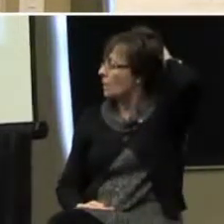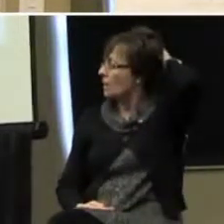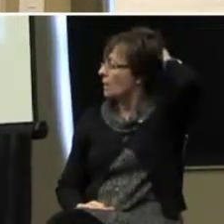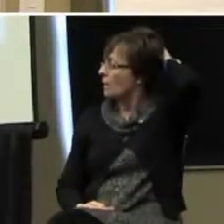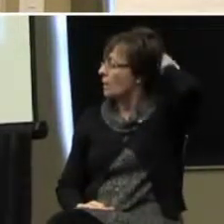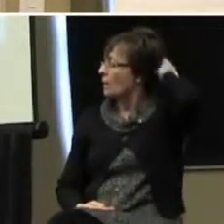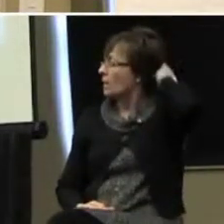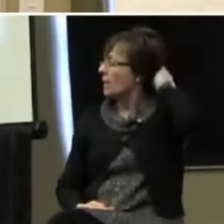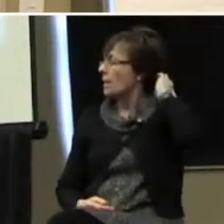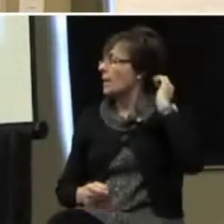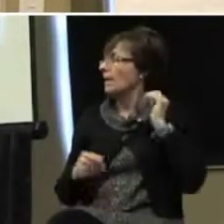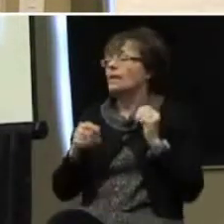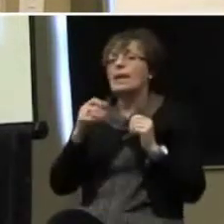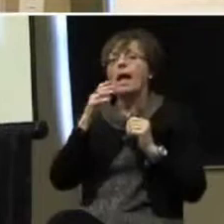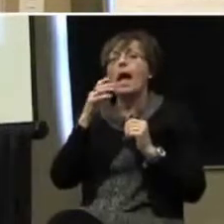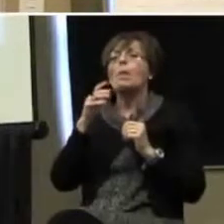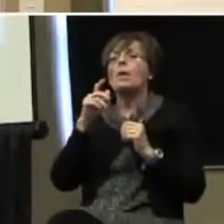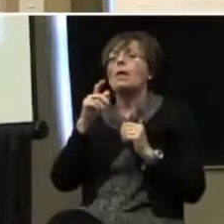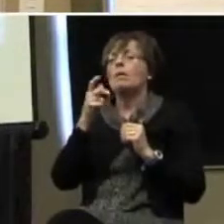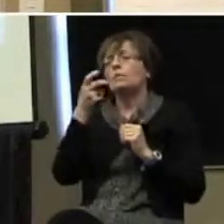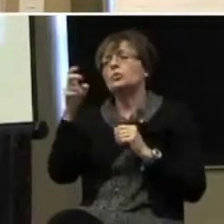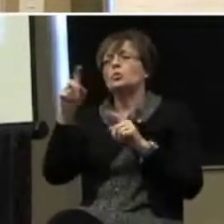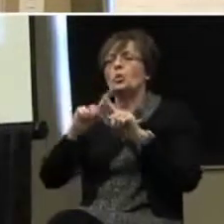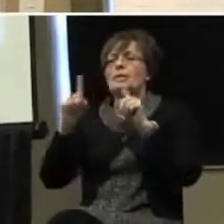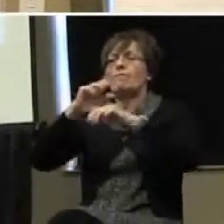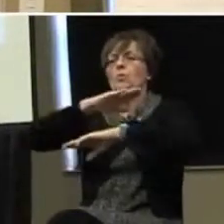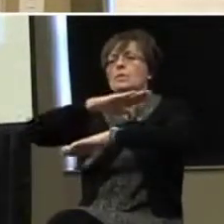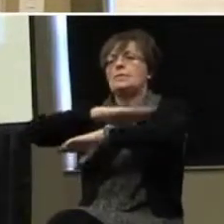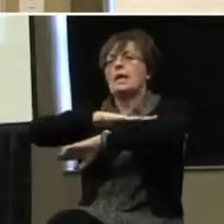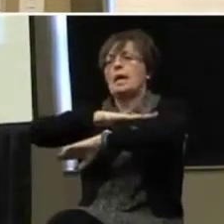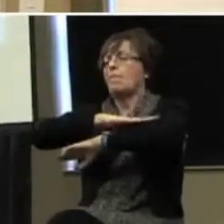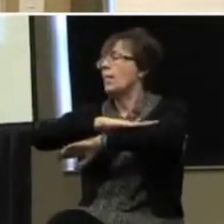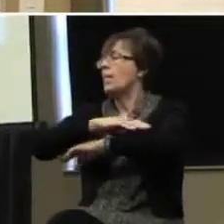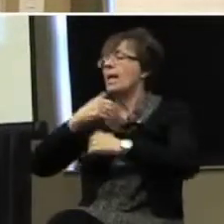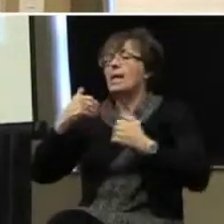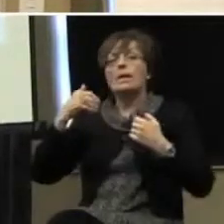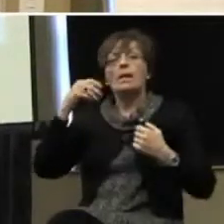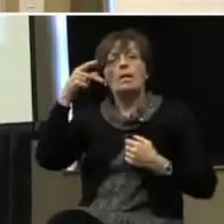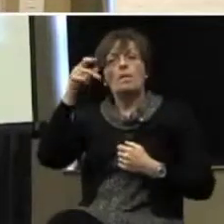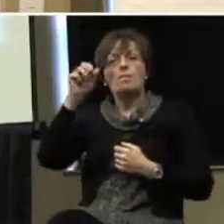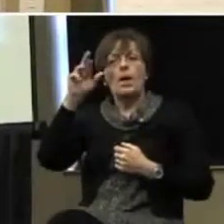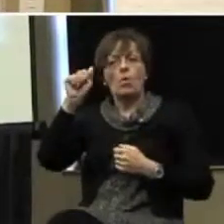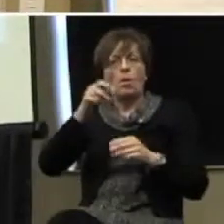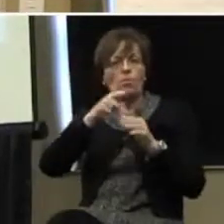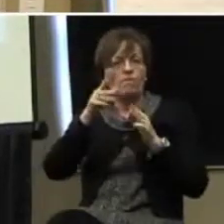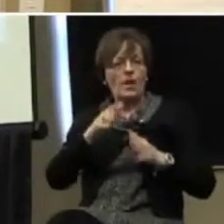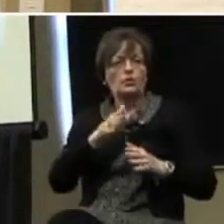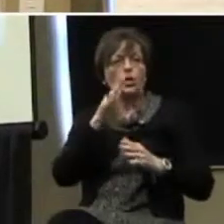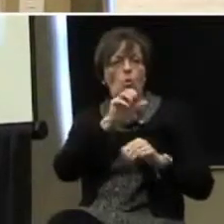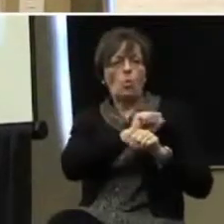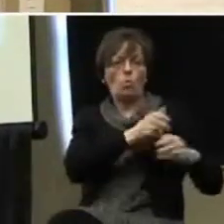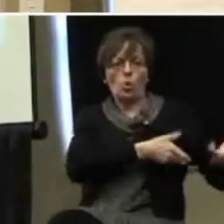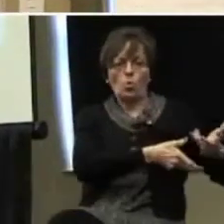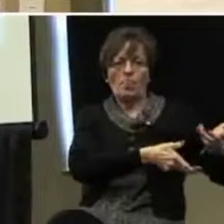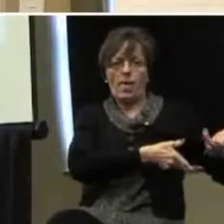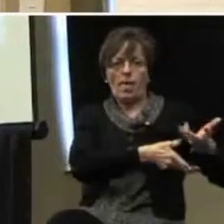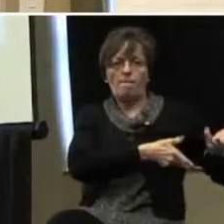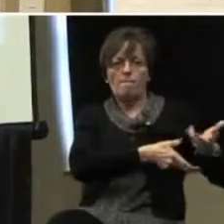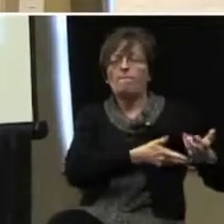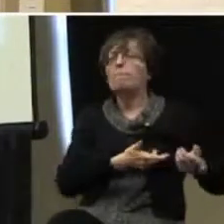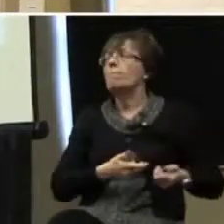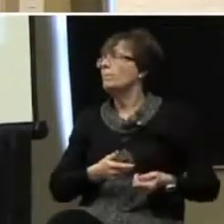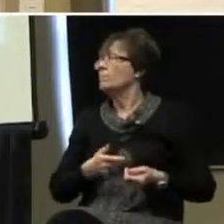Okay, I'm going to take it to a different table. I'm going to have my paraprofessional work with them. I am going to,